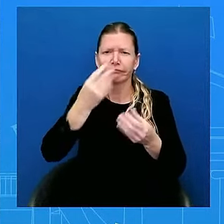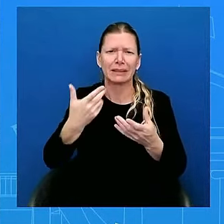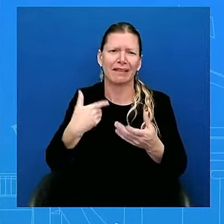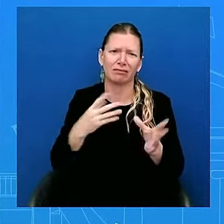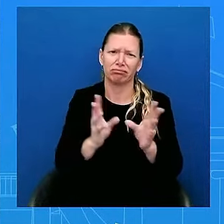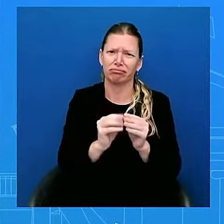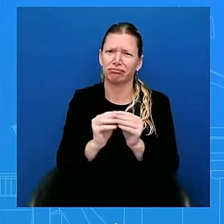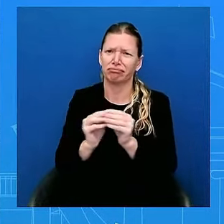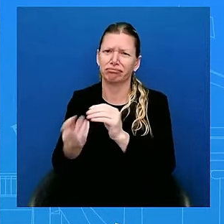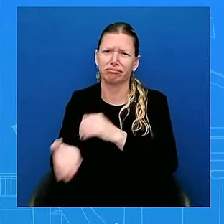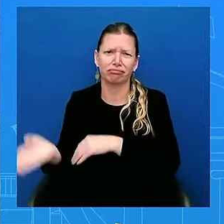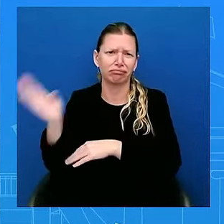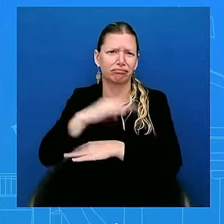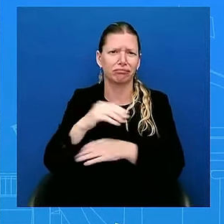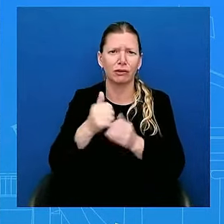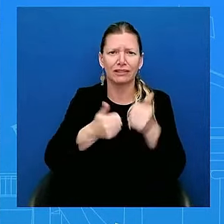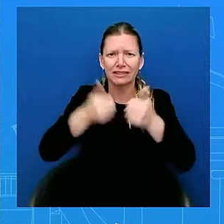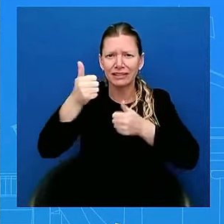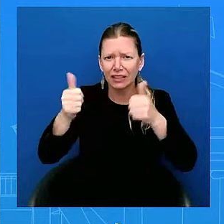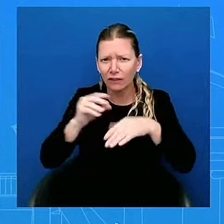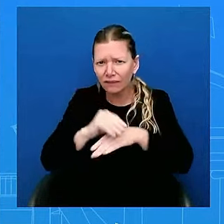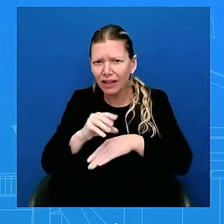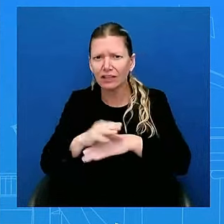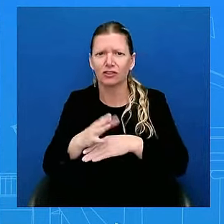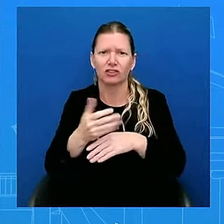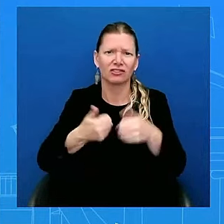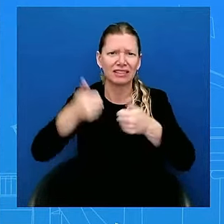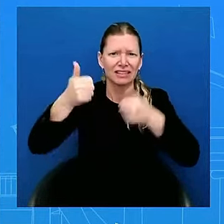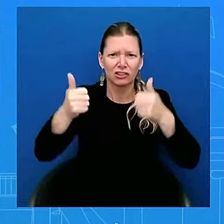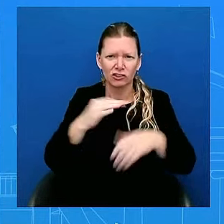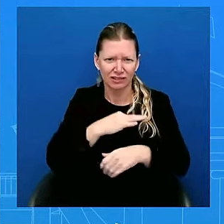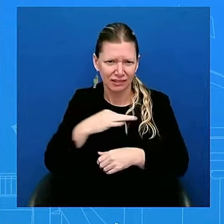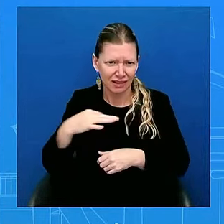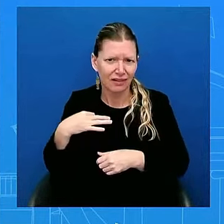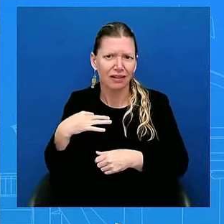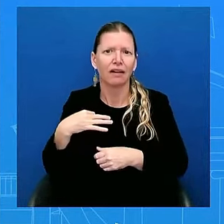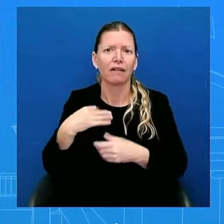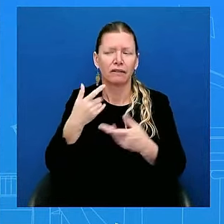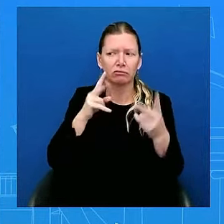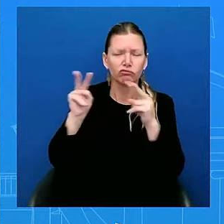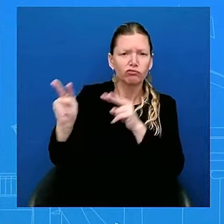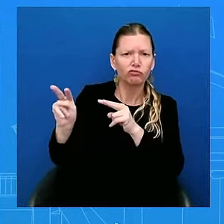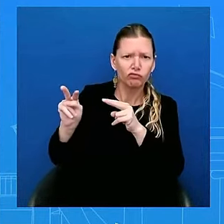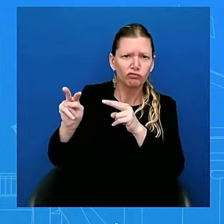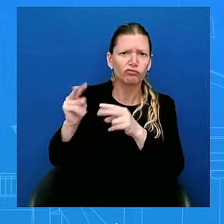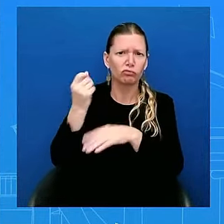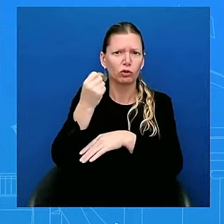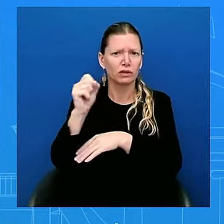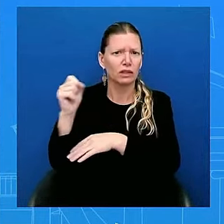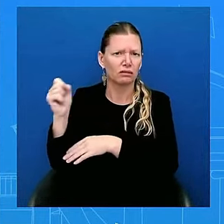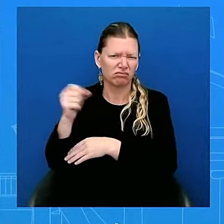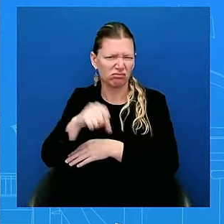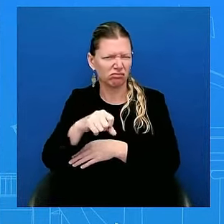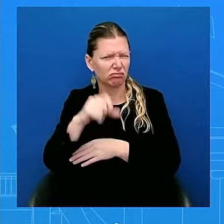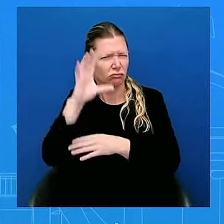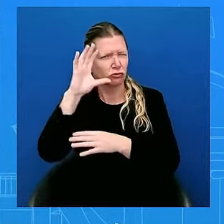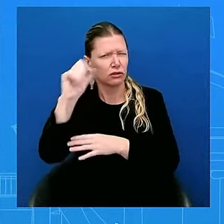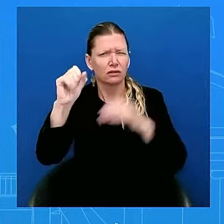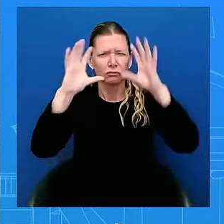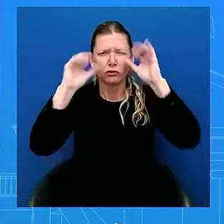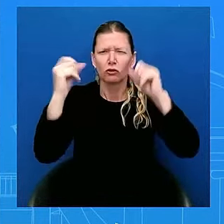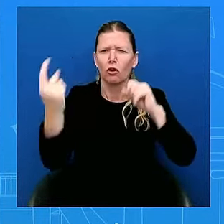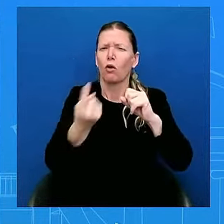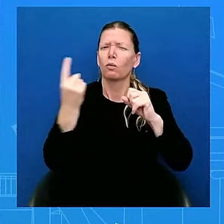he's right now watching the protests. Obviously, he's kept up to date on what's happening. But, what I can say right now, we respect